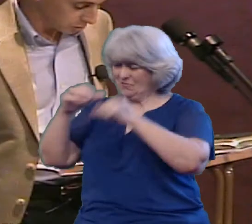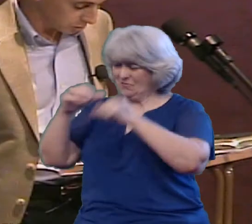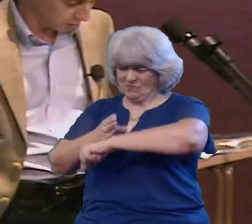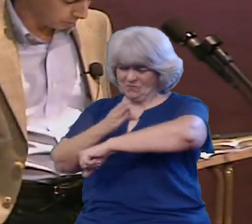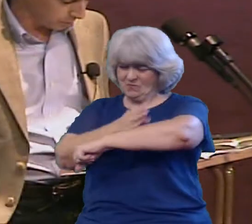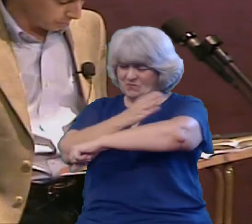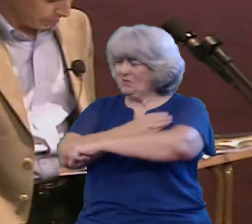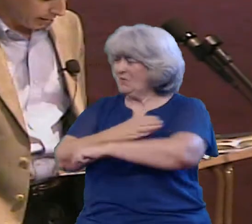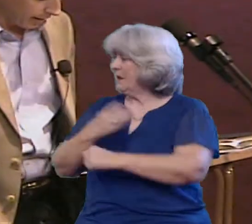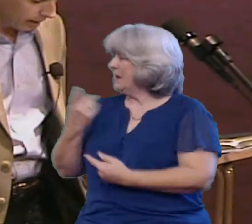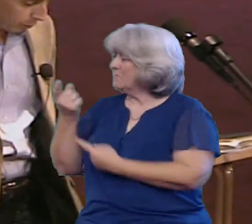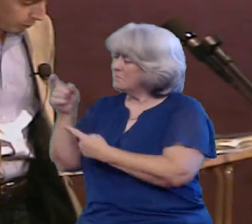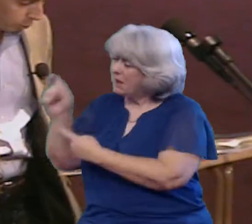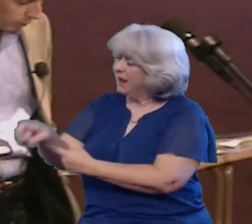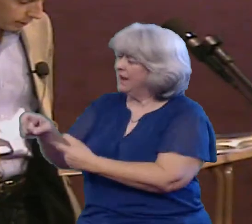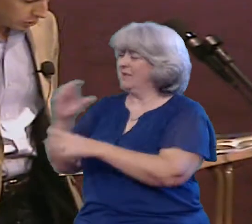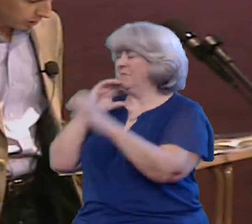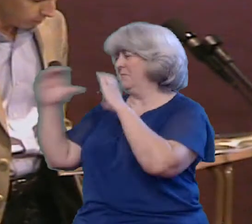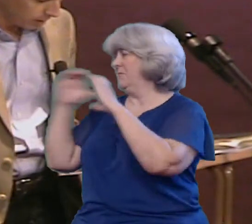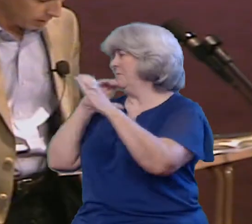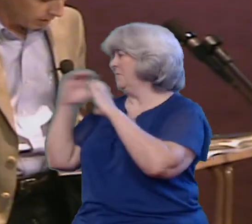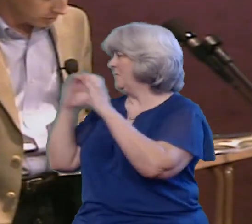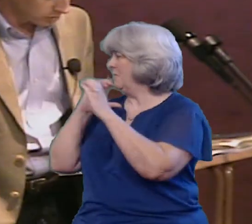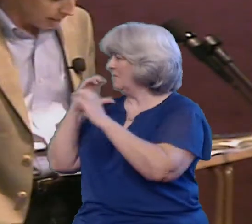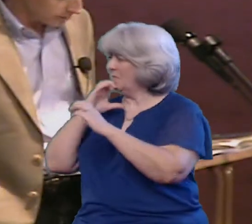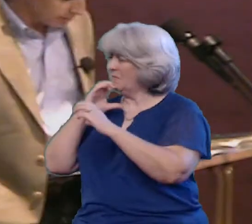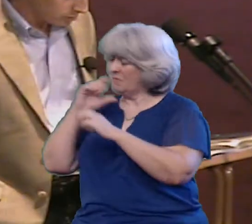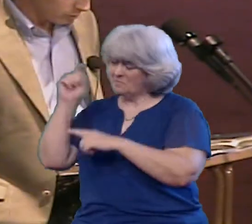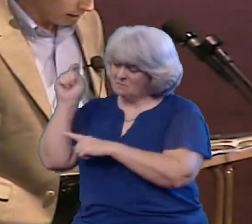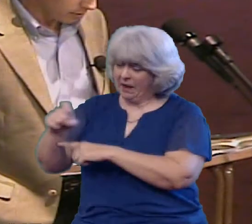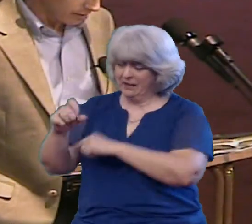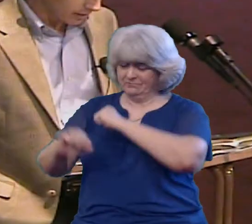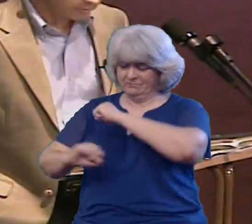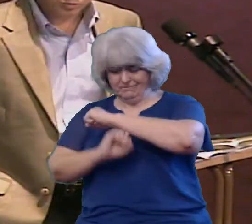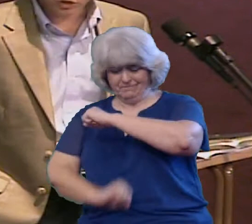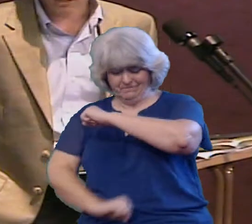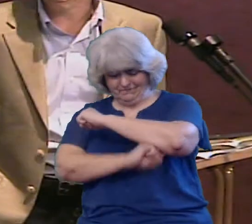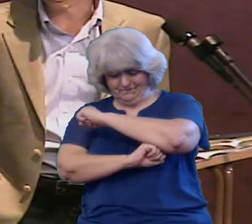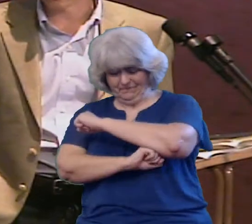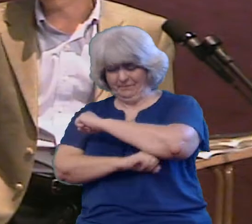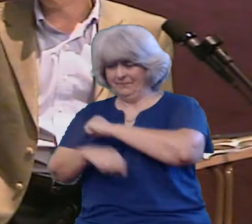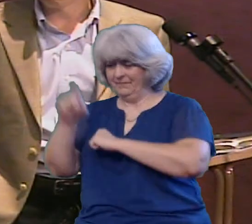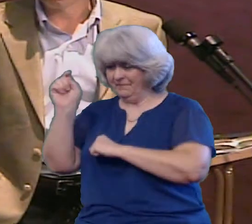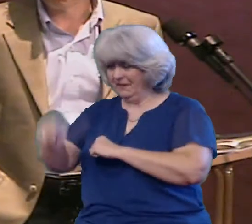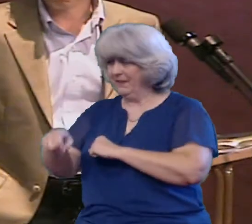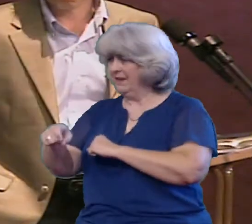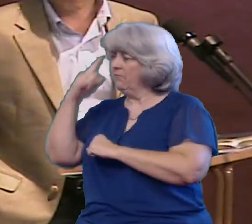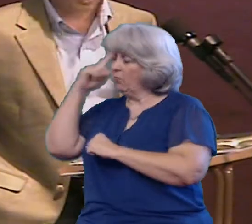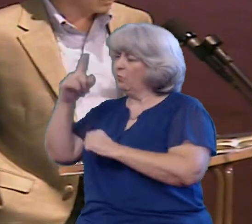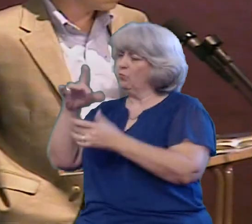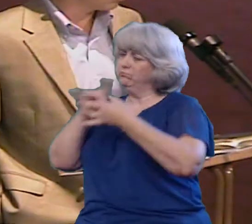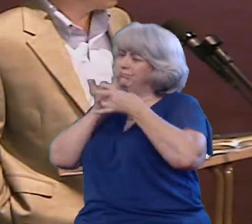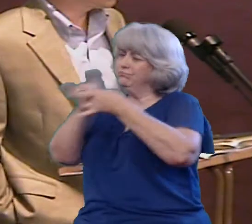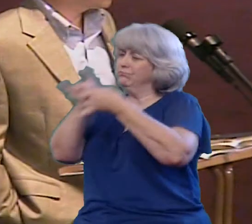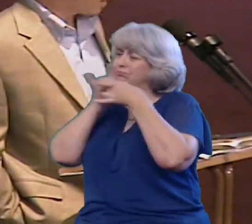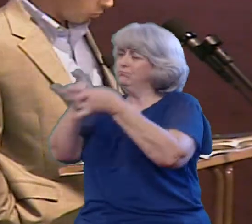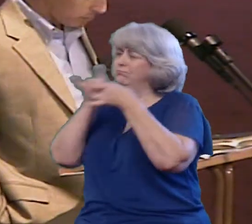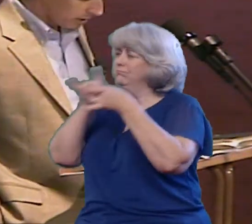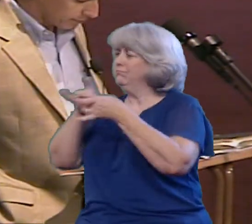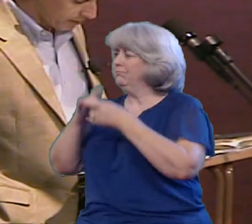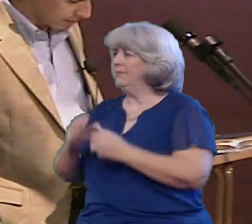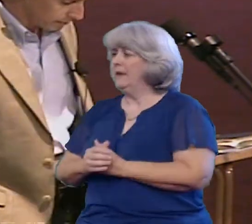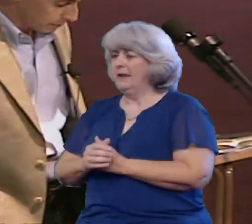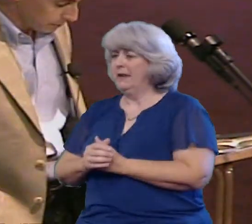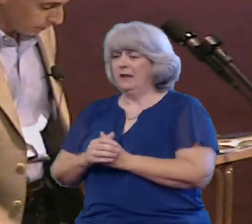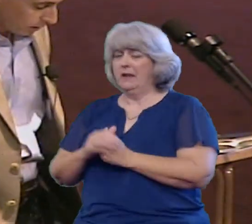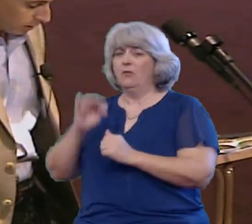relationship And a healthy relationship does not exist without effective communication If we can't talk, then how can we be